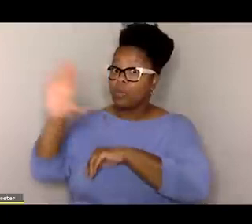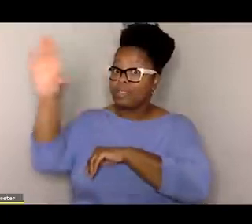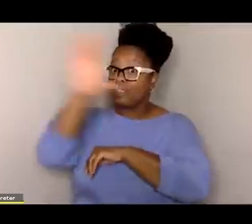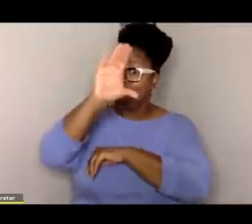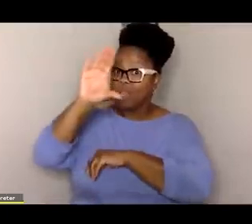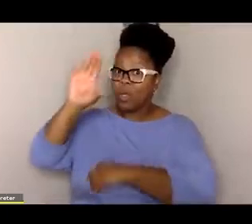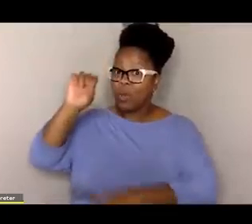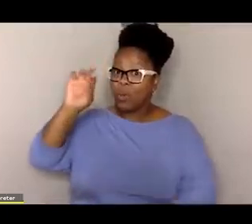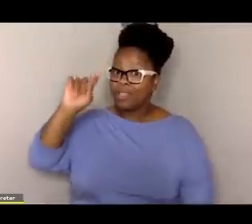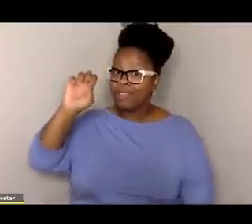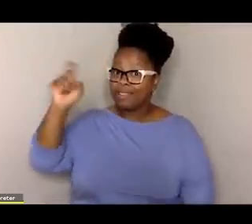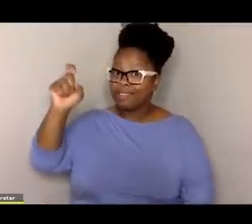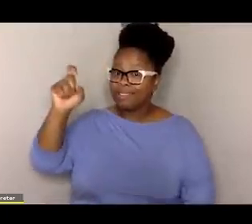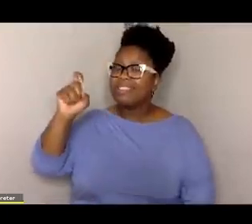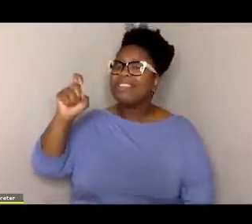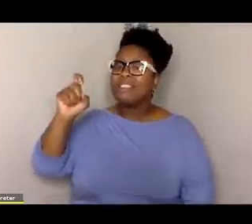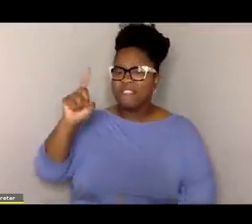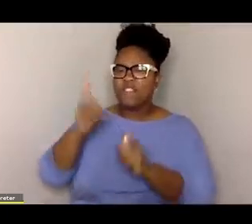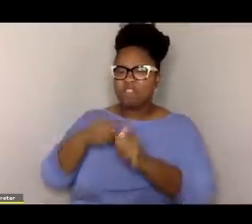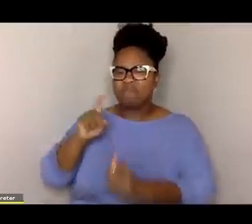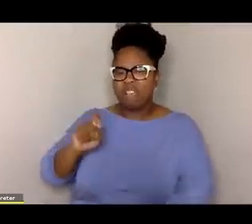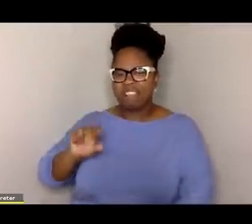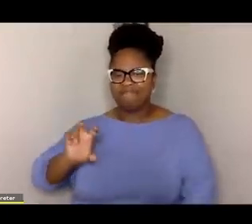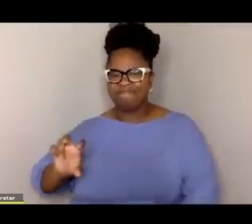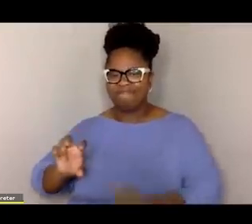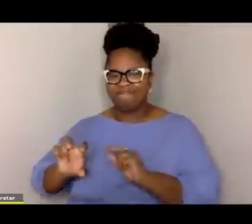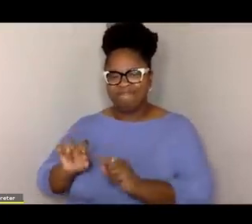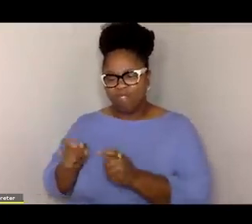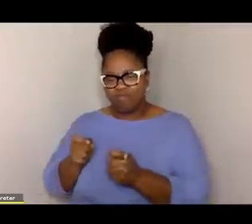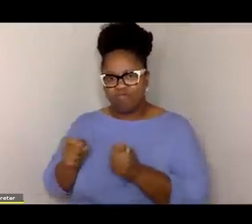first of all, they have to be regulated.